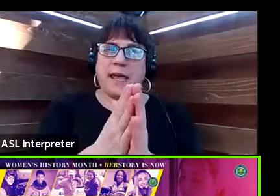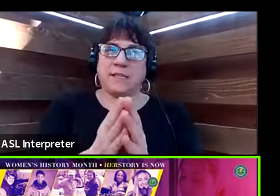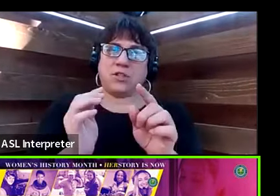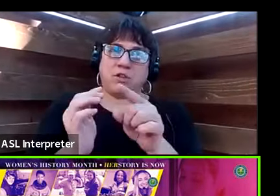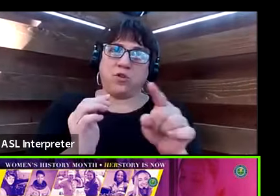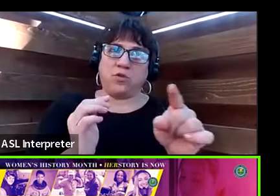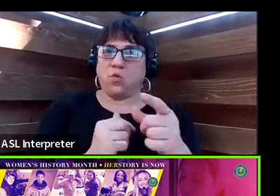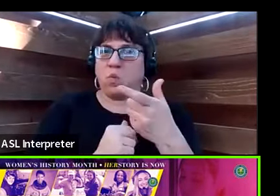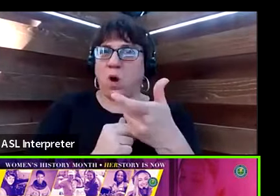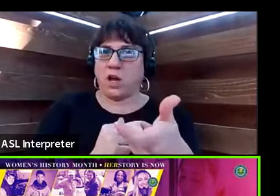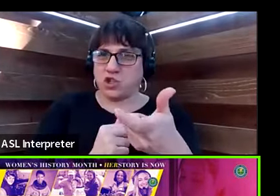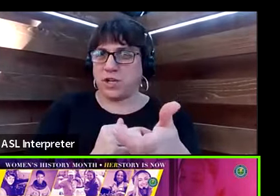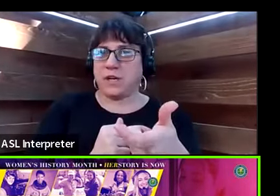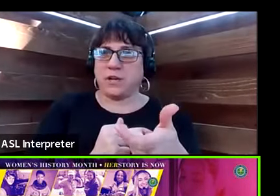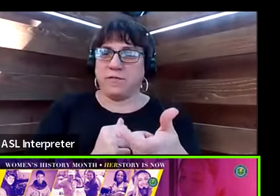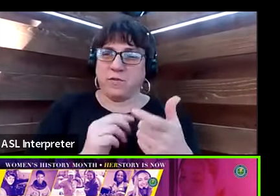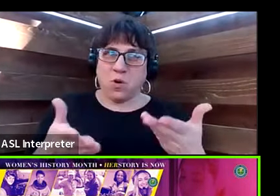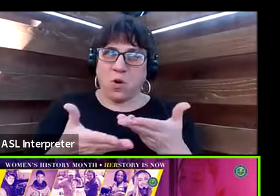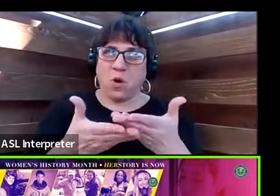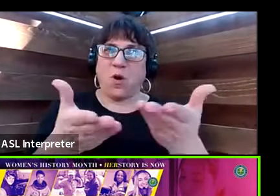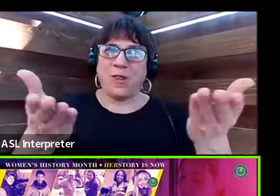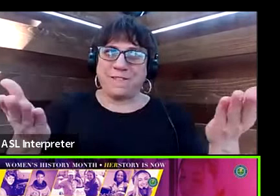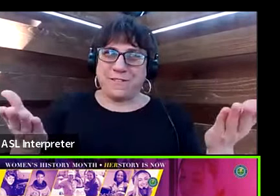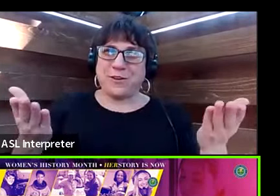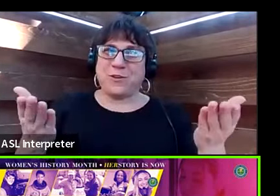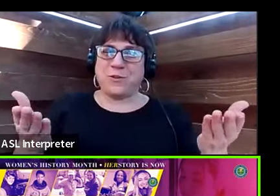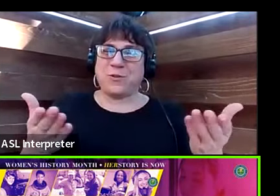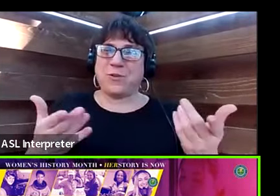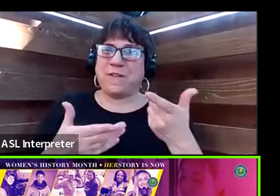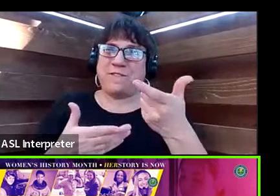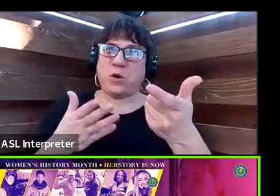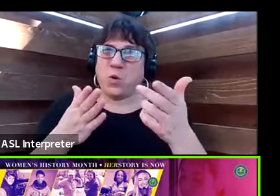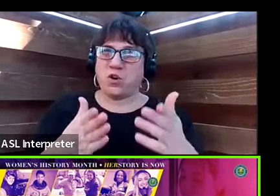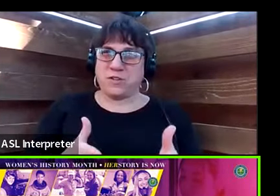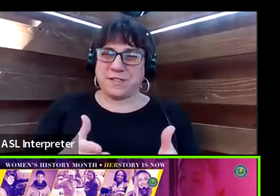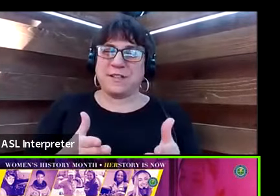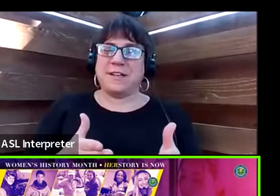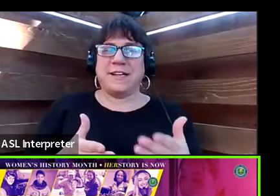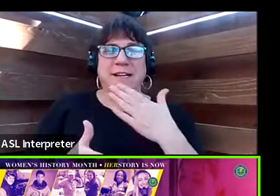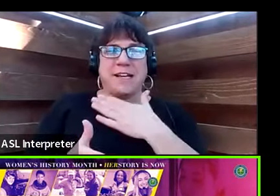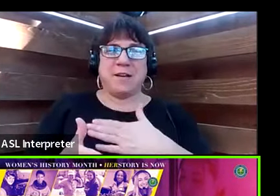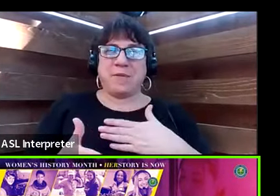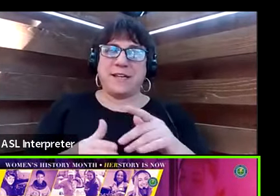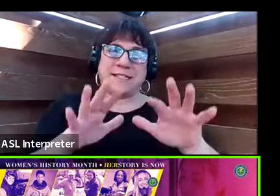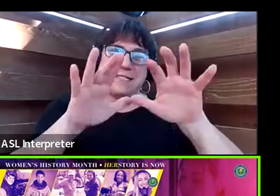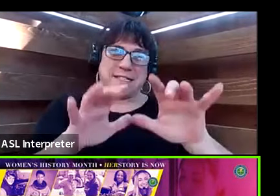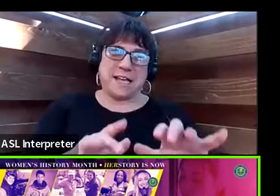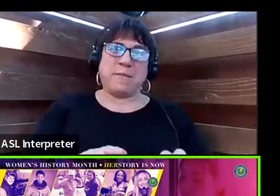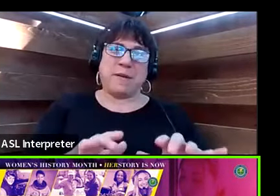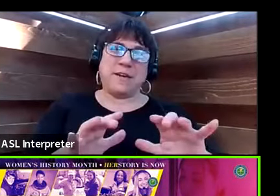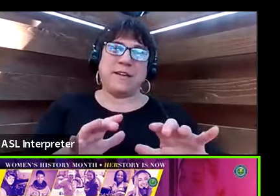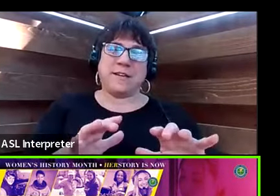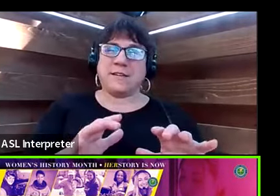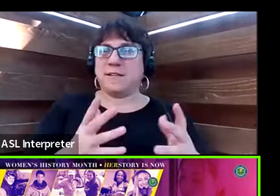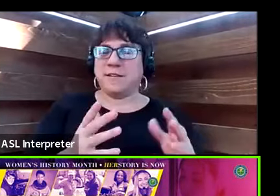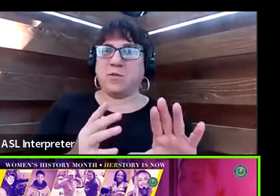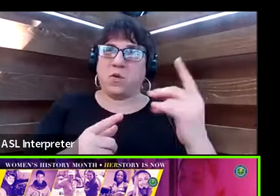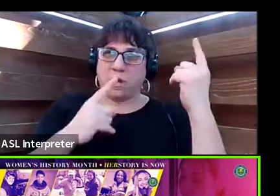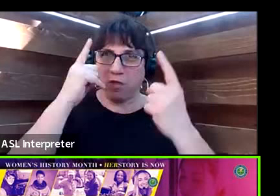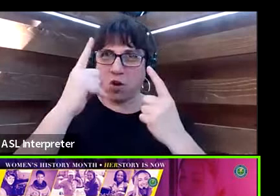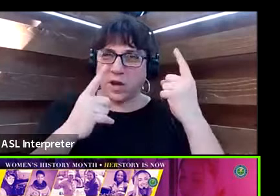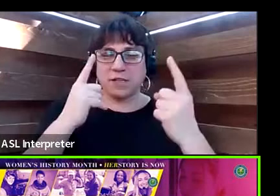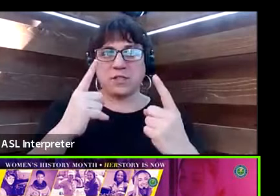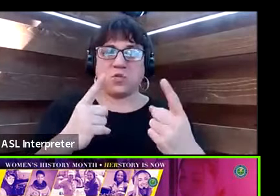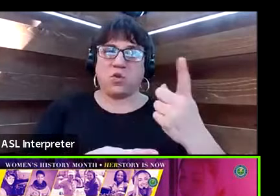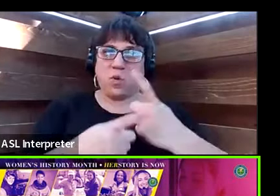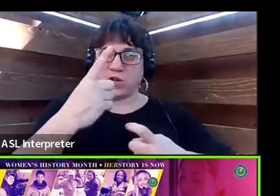viewing, this is for all of you out there in viewer land, to please put your thoughts on this subject and any questions in